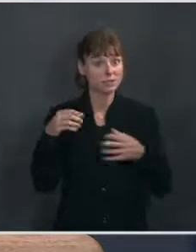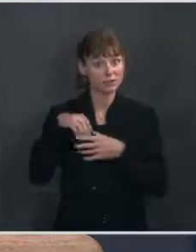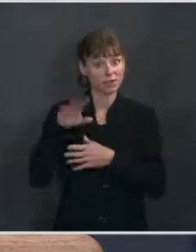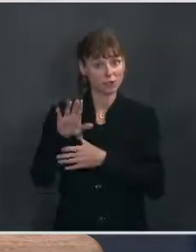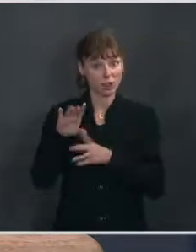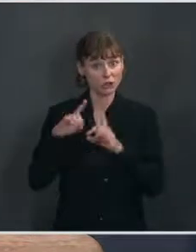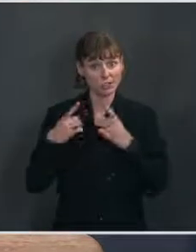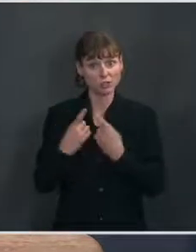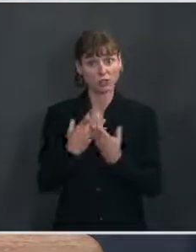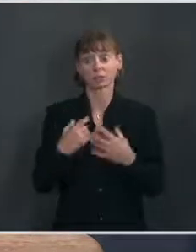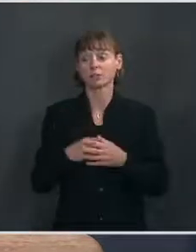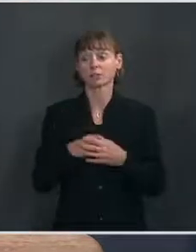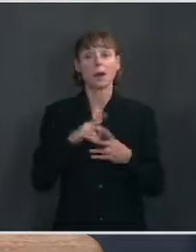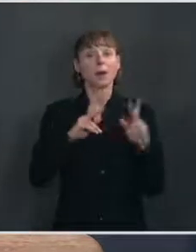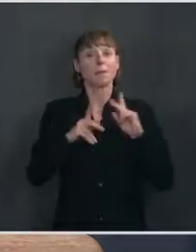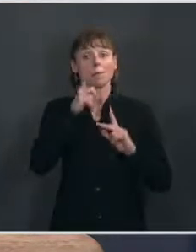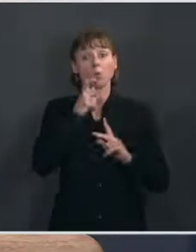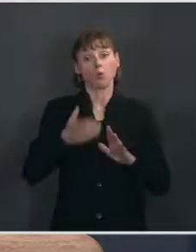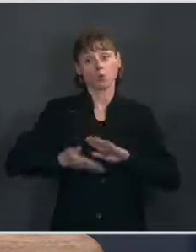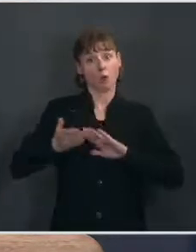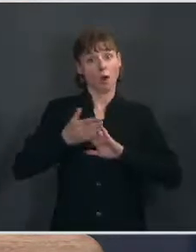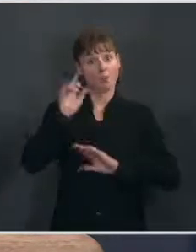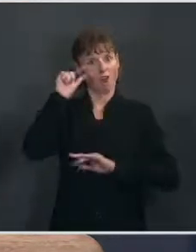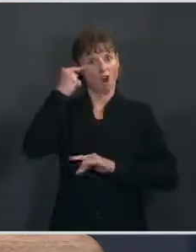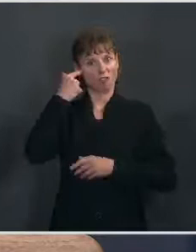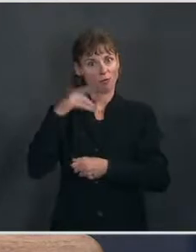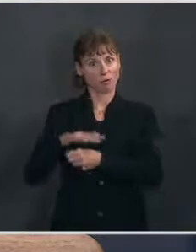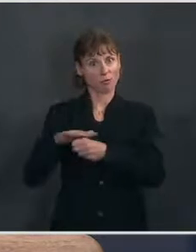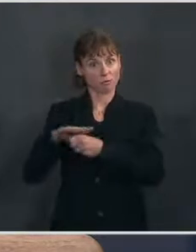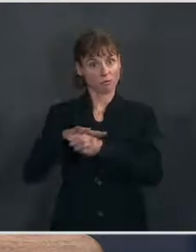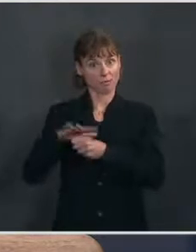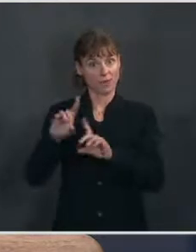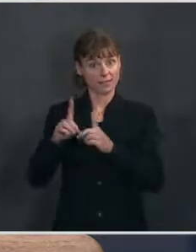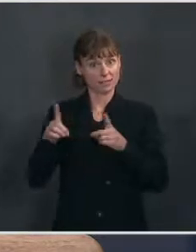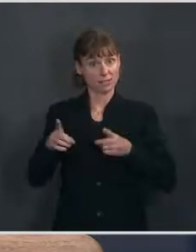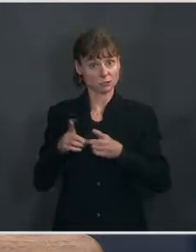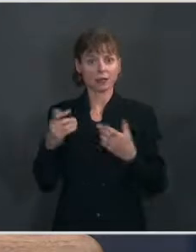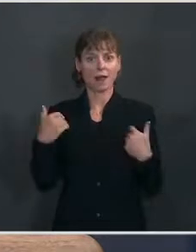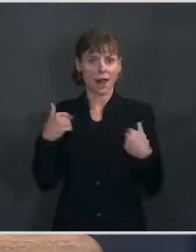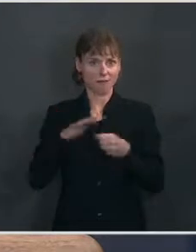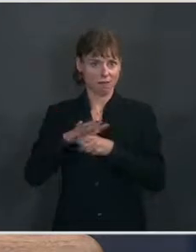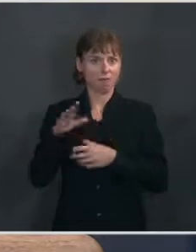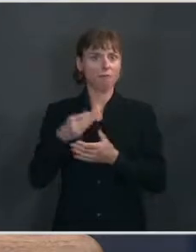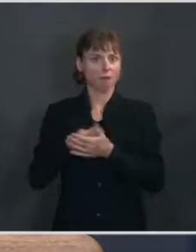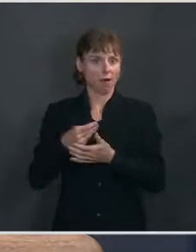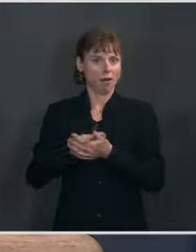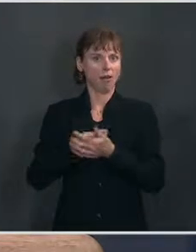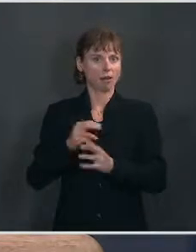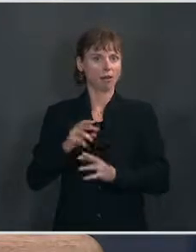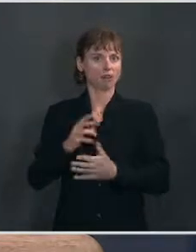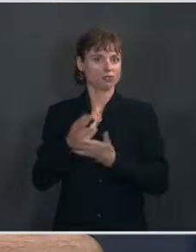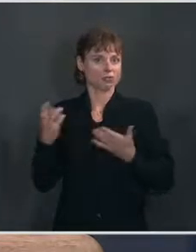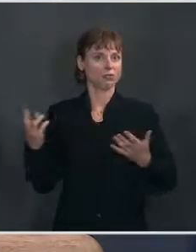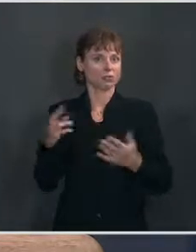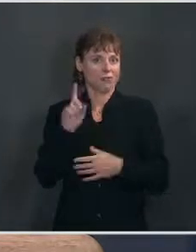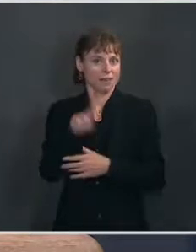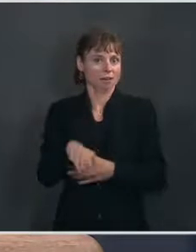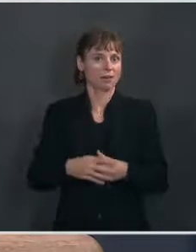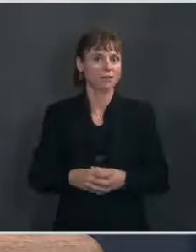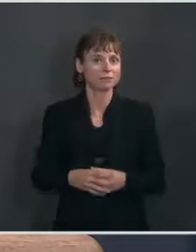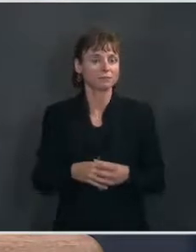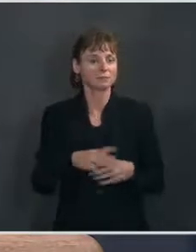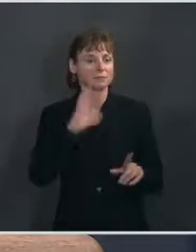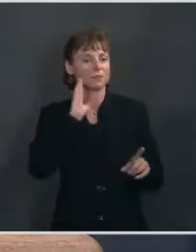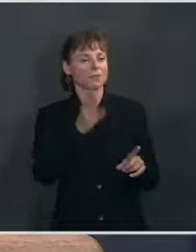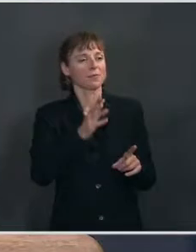people who are making government function in their districts have the funding and resources they need. Go ahead. Hi, Amish.